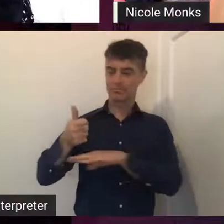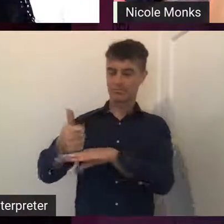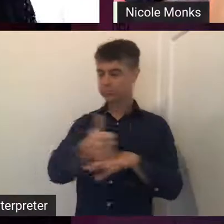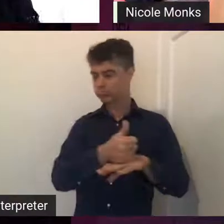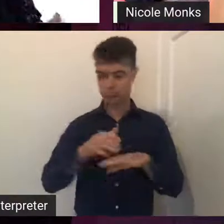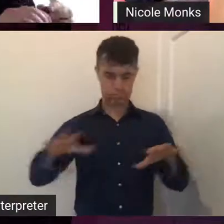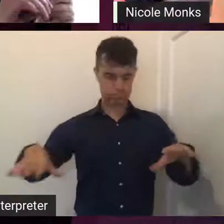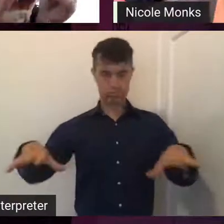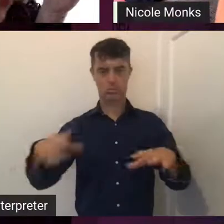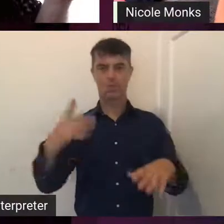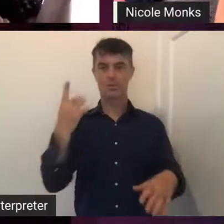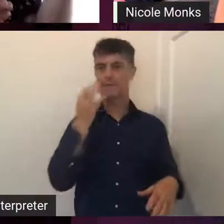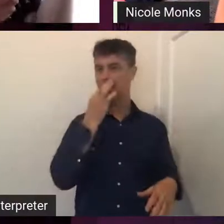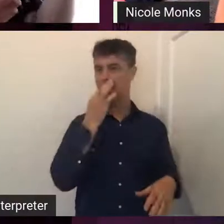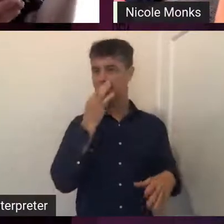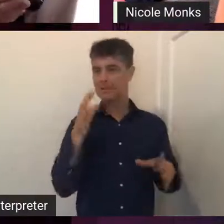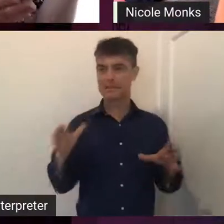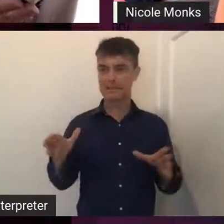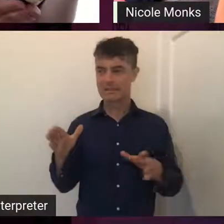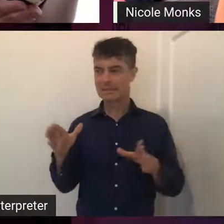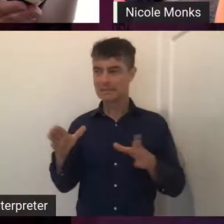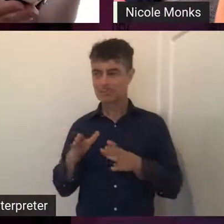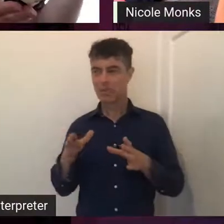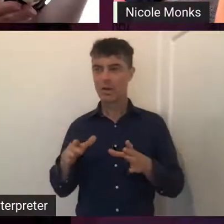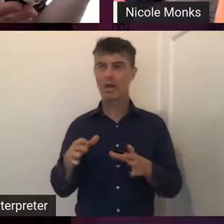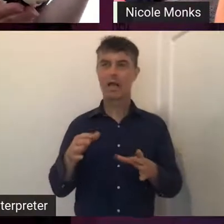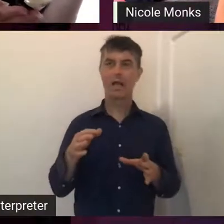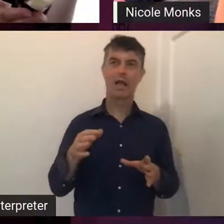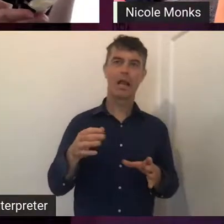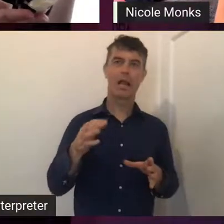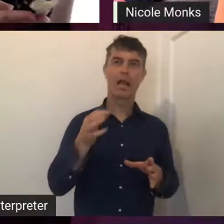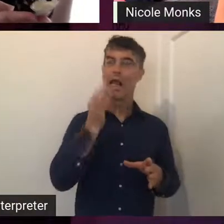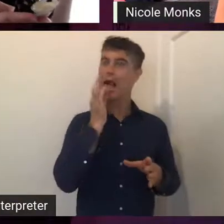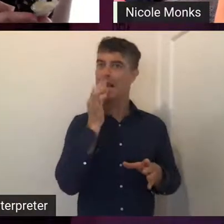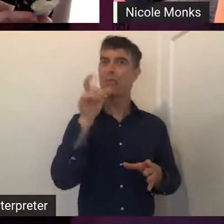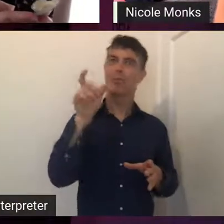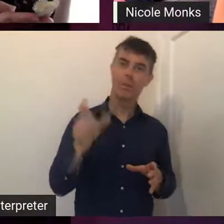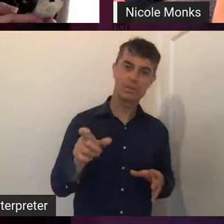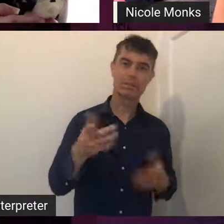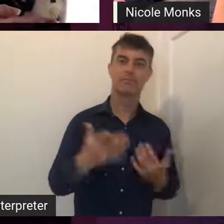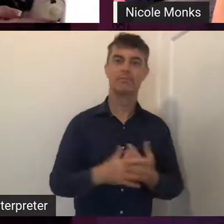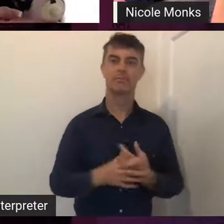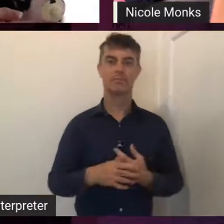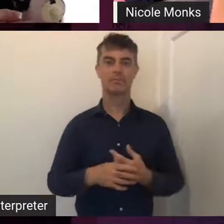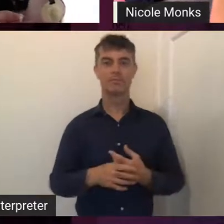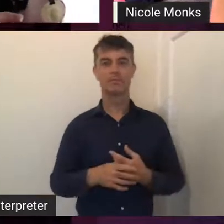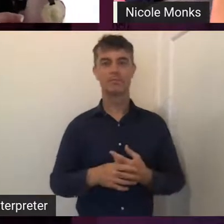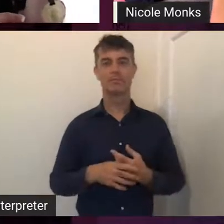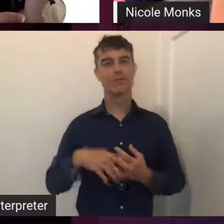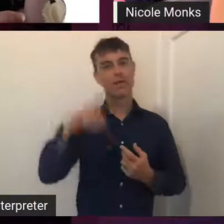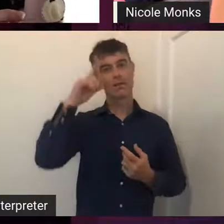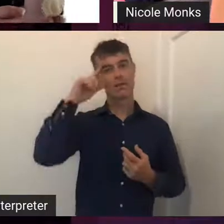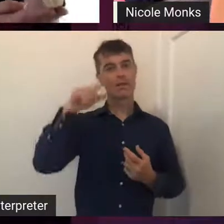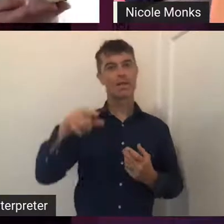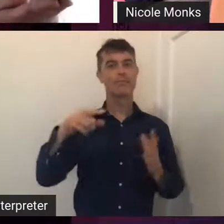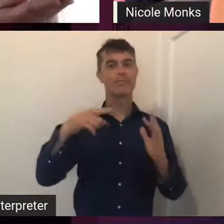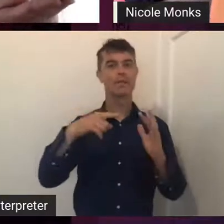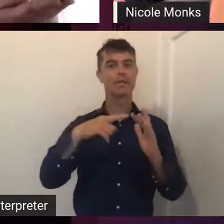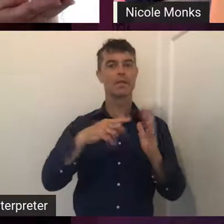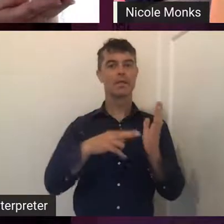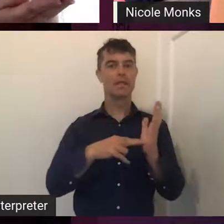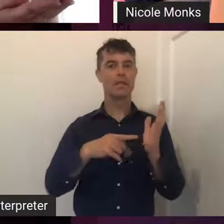And one of them's a little bit smaller because it's a little, you know, a little person. And I think that intergenerational